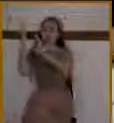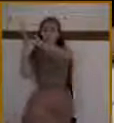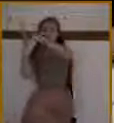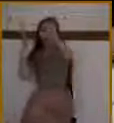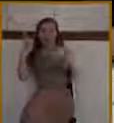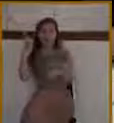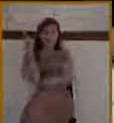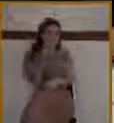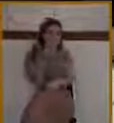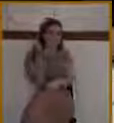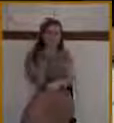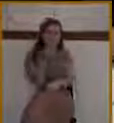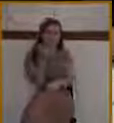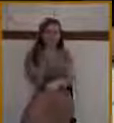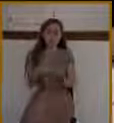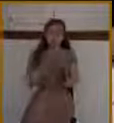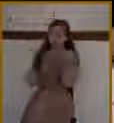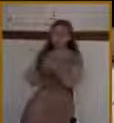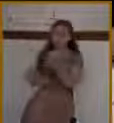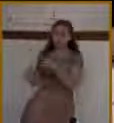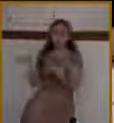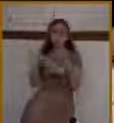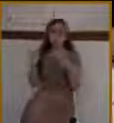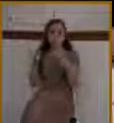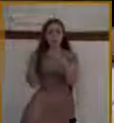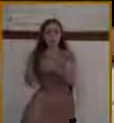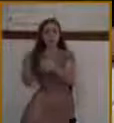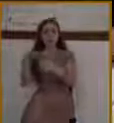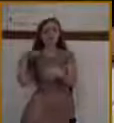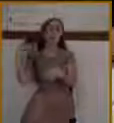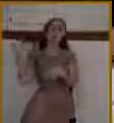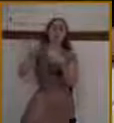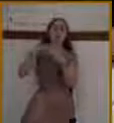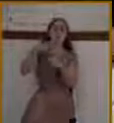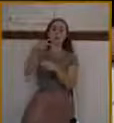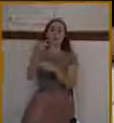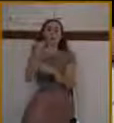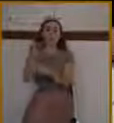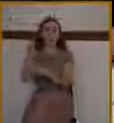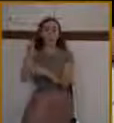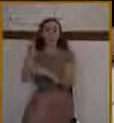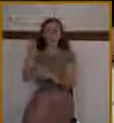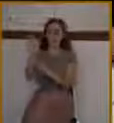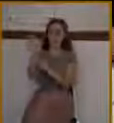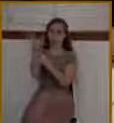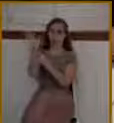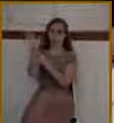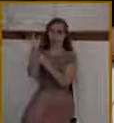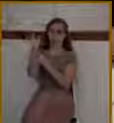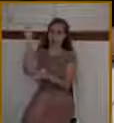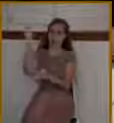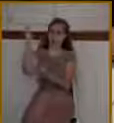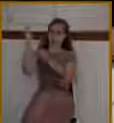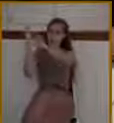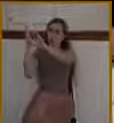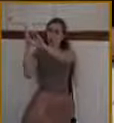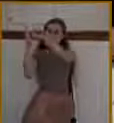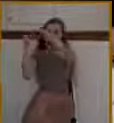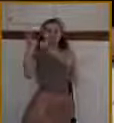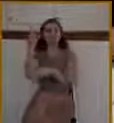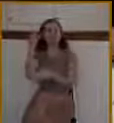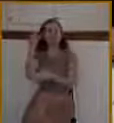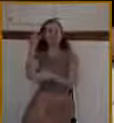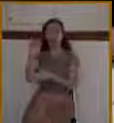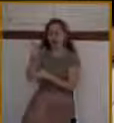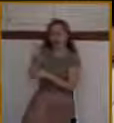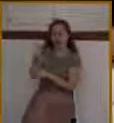strawed them in the way. They began to cut down palm branches, and they lay them at his feet. Why palm branches? Well, they were a symbol of joy.